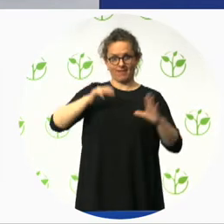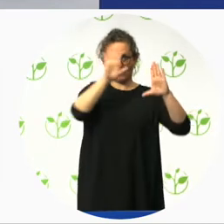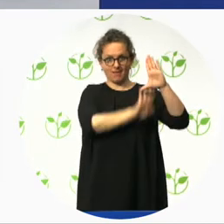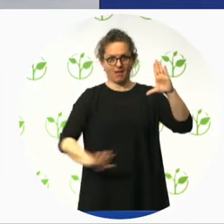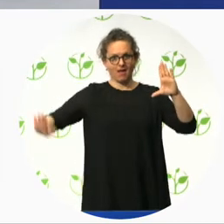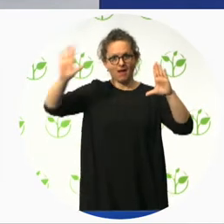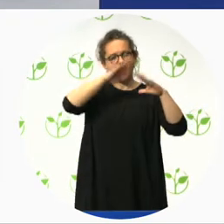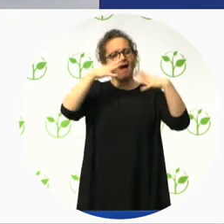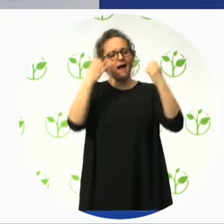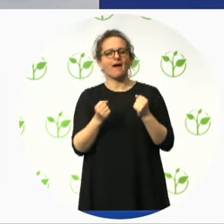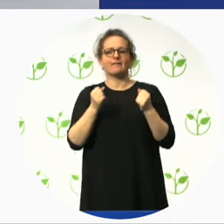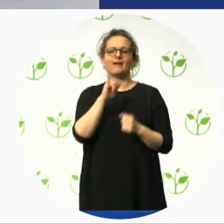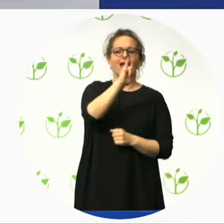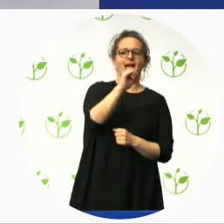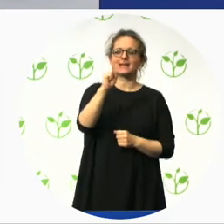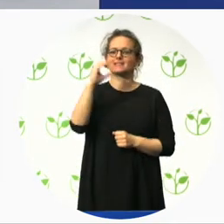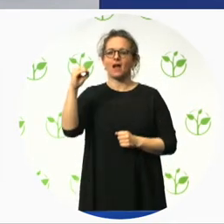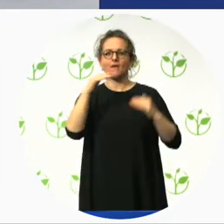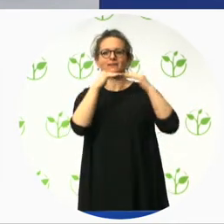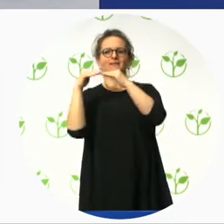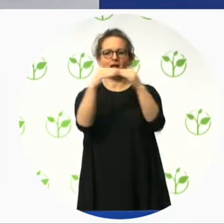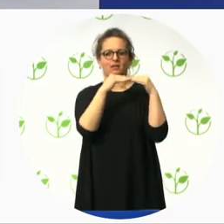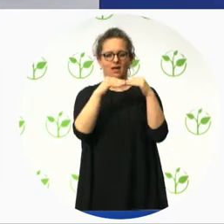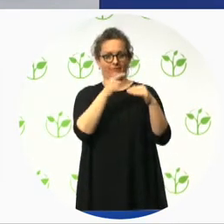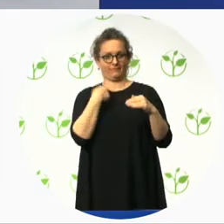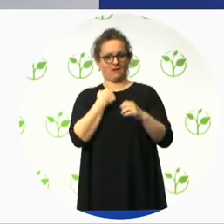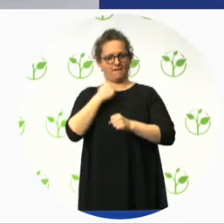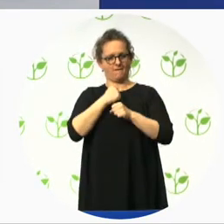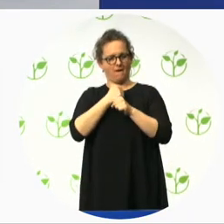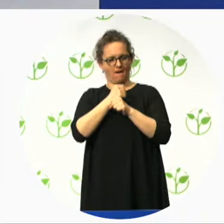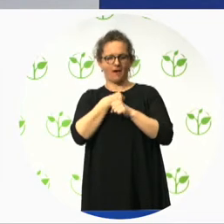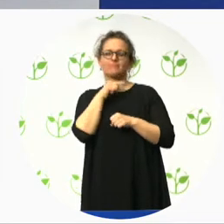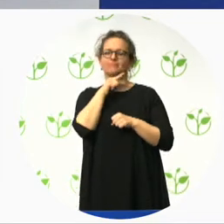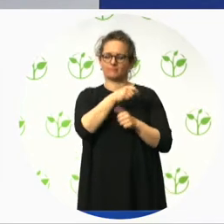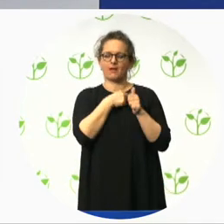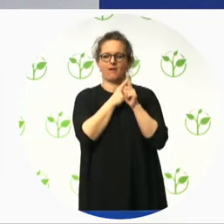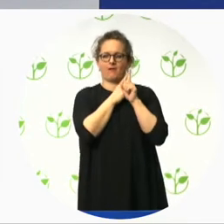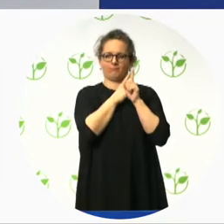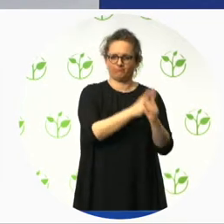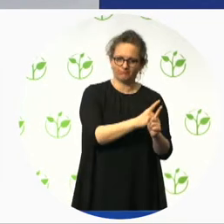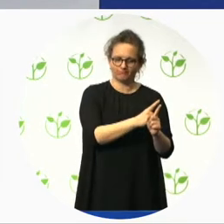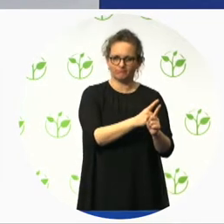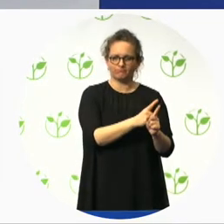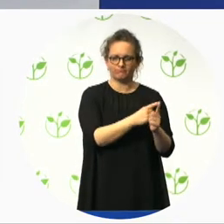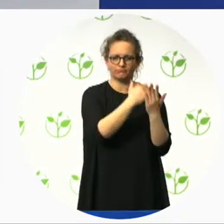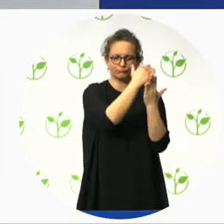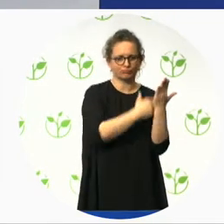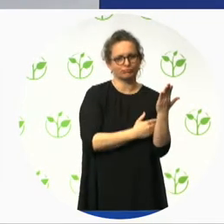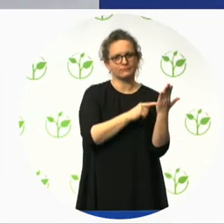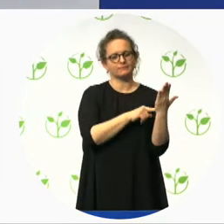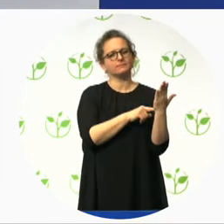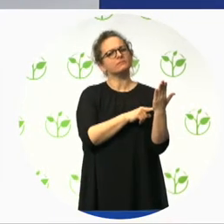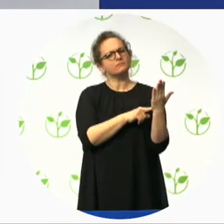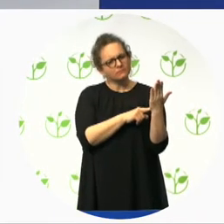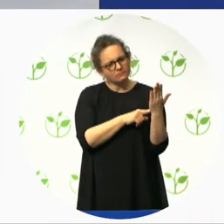So Gates' management team coordinates a country representative program of consultants who work collaboratively with Gates to